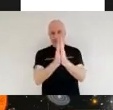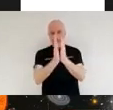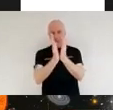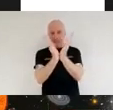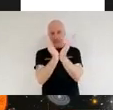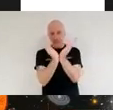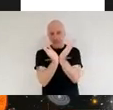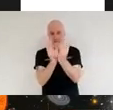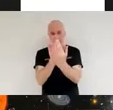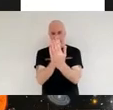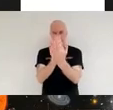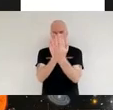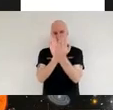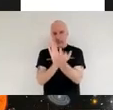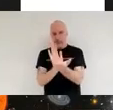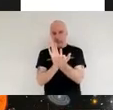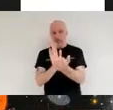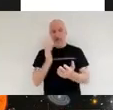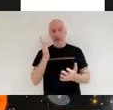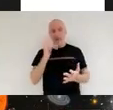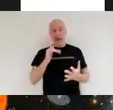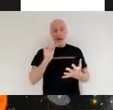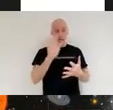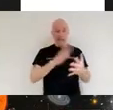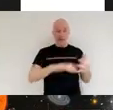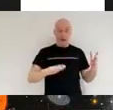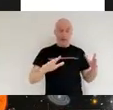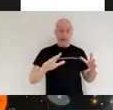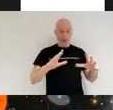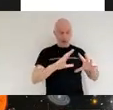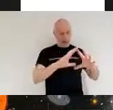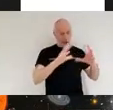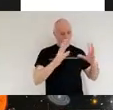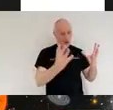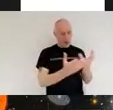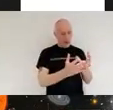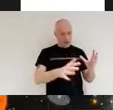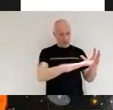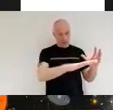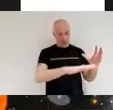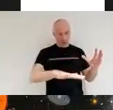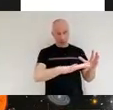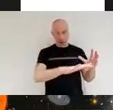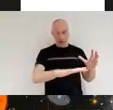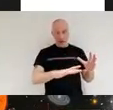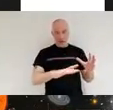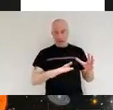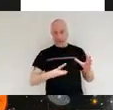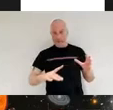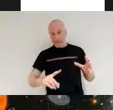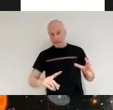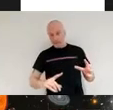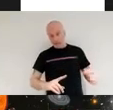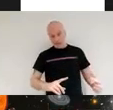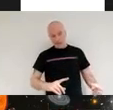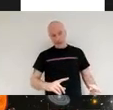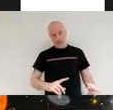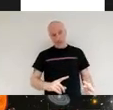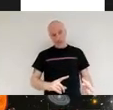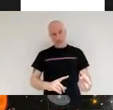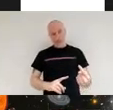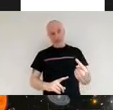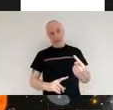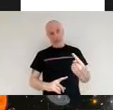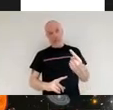once it had launched from the earth it went onto a trajectory that you can see in this image here and this gives you an idea of the time scale we're dealing